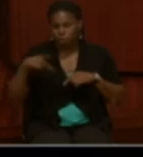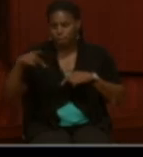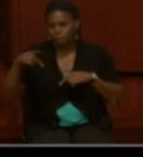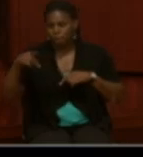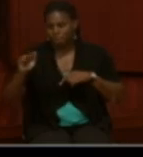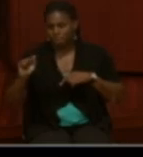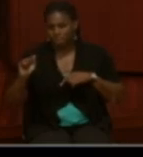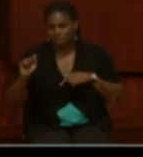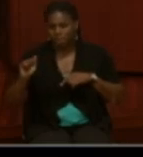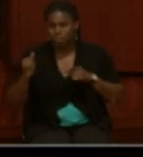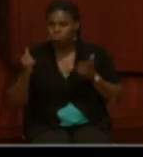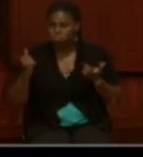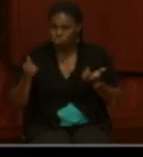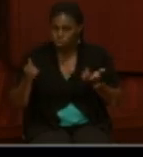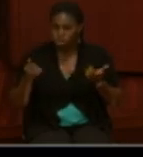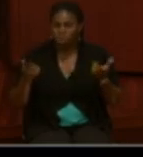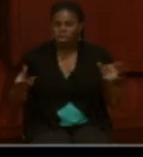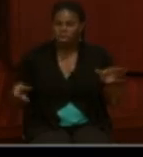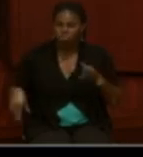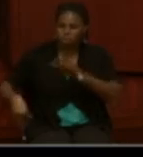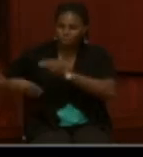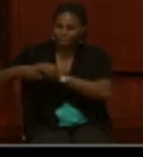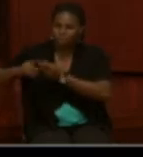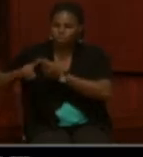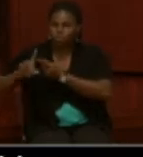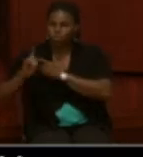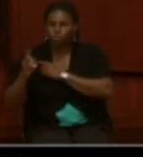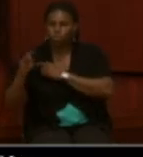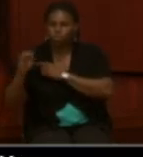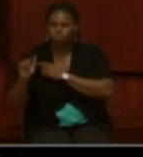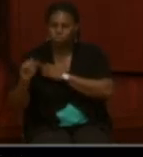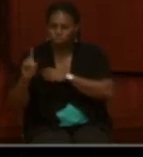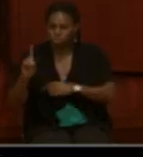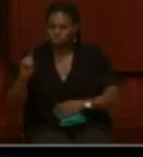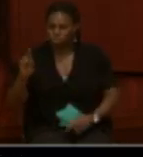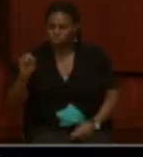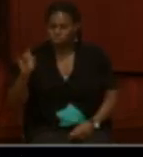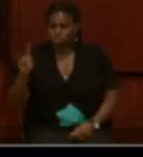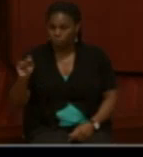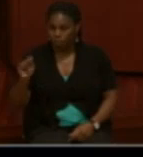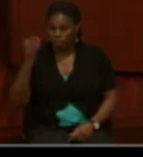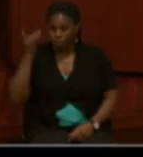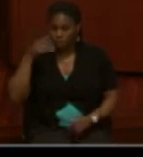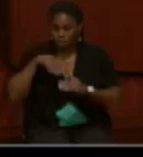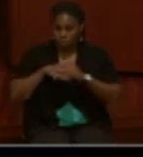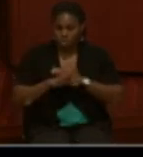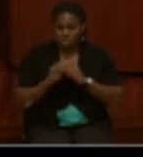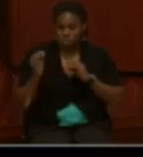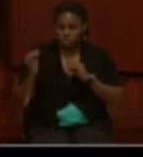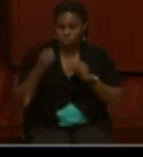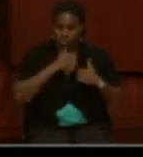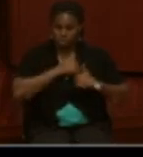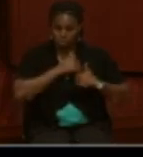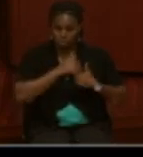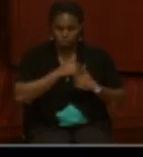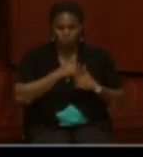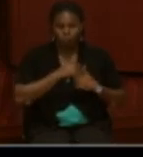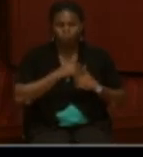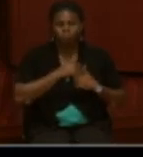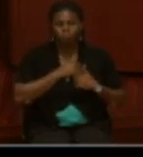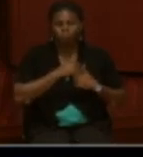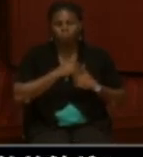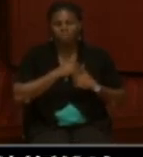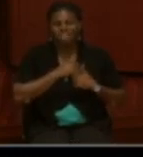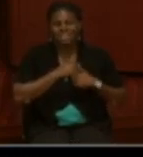would have counted towards the draft because he enlisted. Then the middle card, again, this was from the company